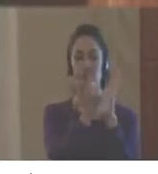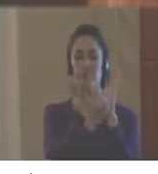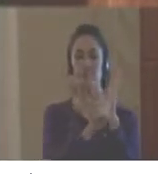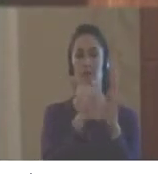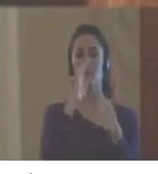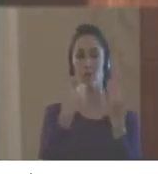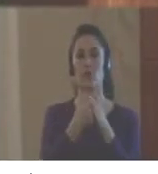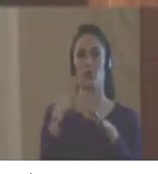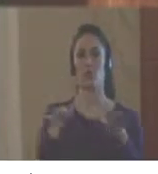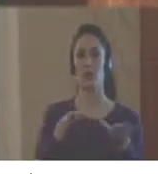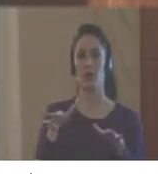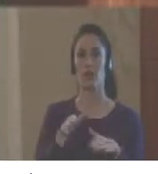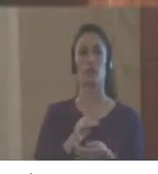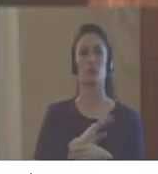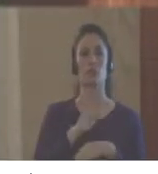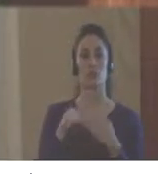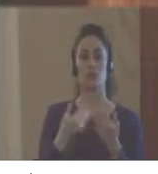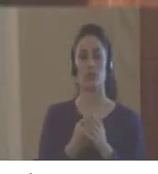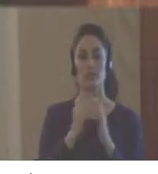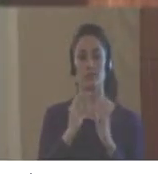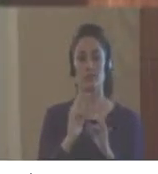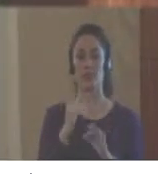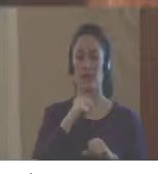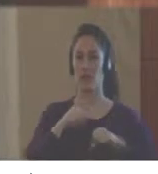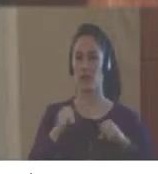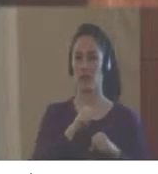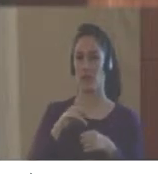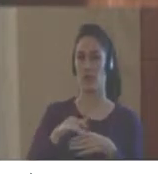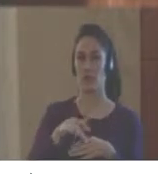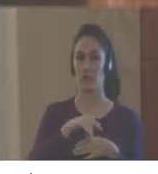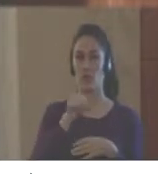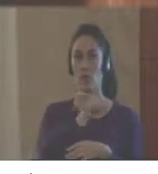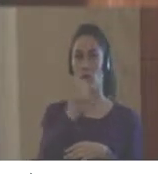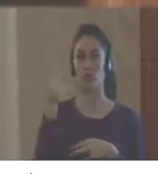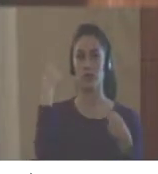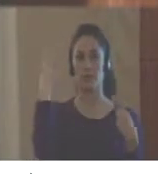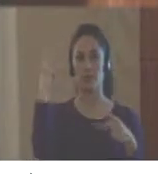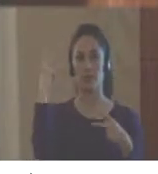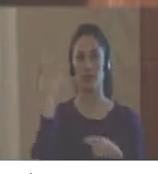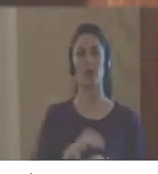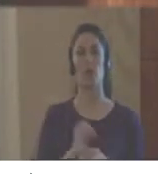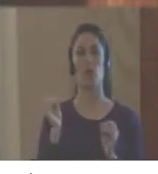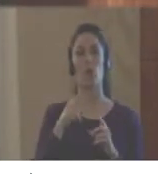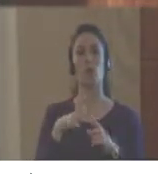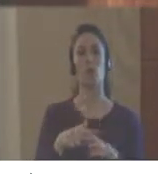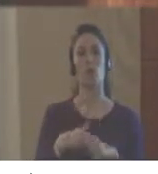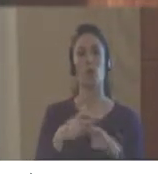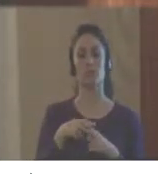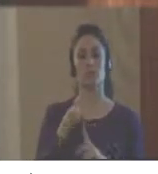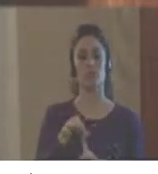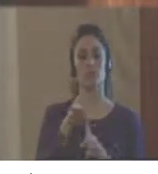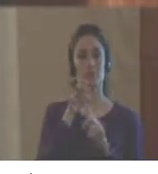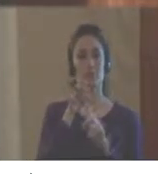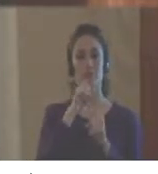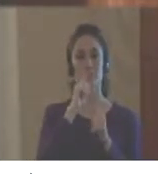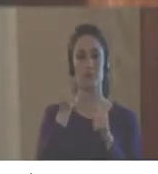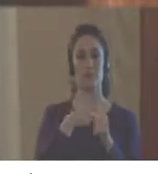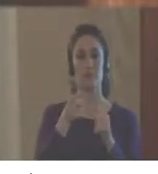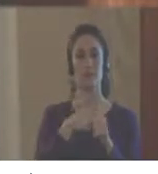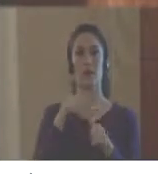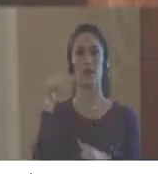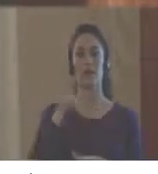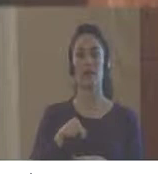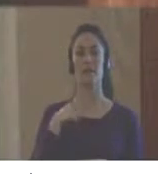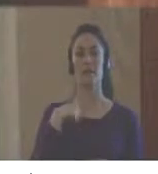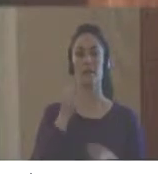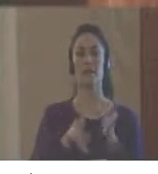and the direction of the policy of risk management and other policies as main instruments of